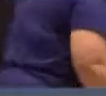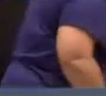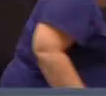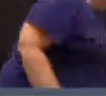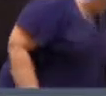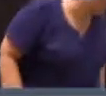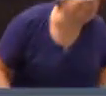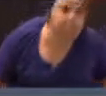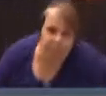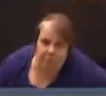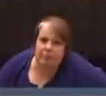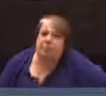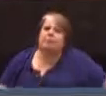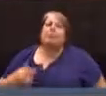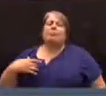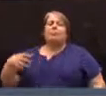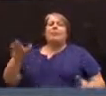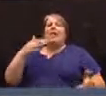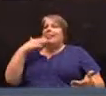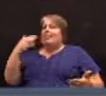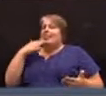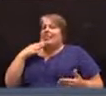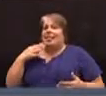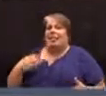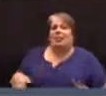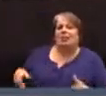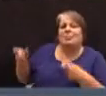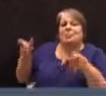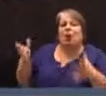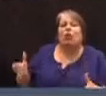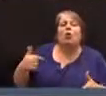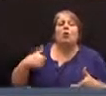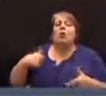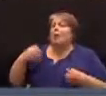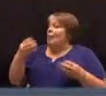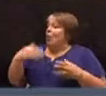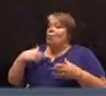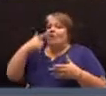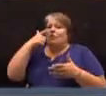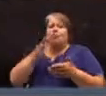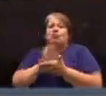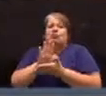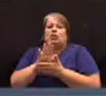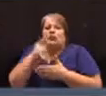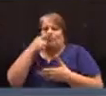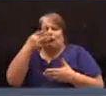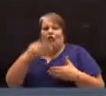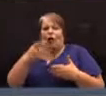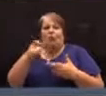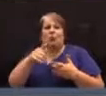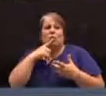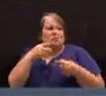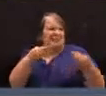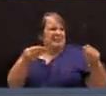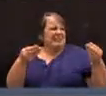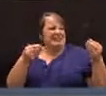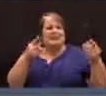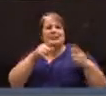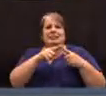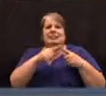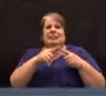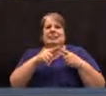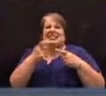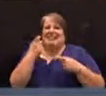I would like to refer. think many of you have a sheet in front of you. It was distributed on the back table.